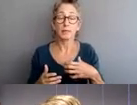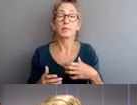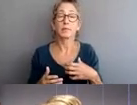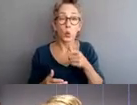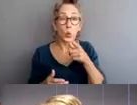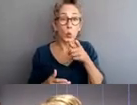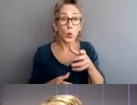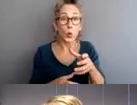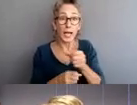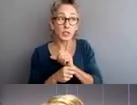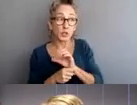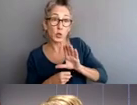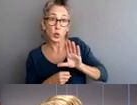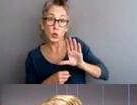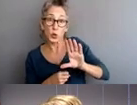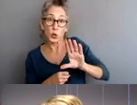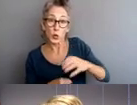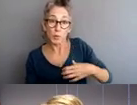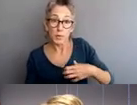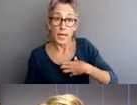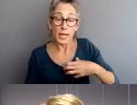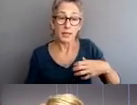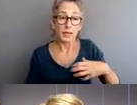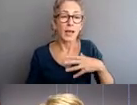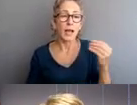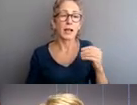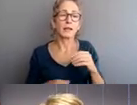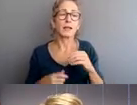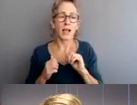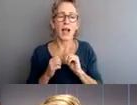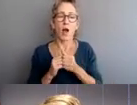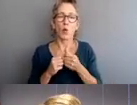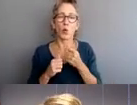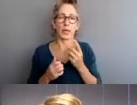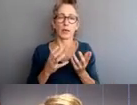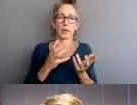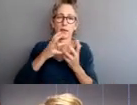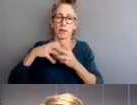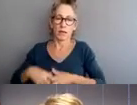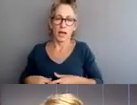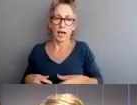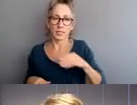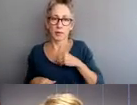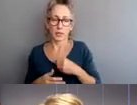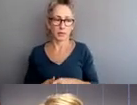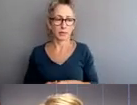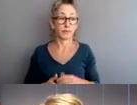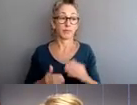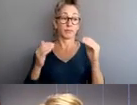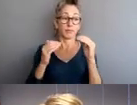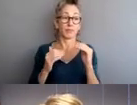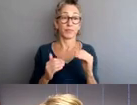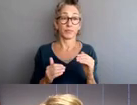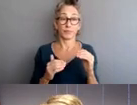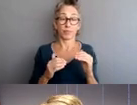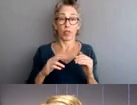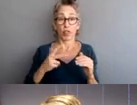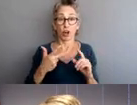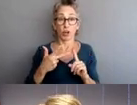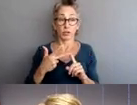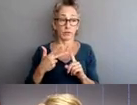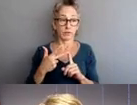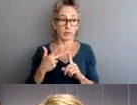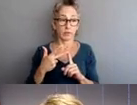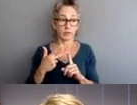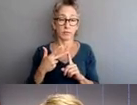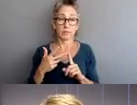and processed and accepted by the Chicago Police Department. G0801 describes how investigators are